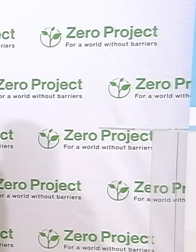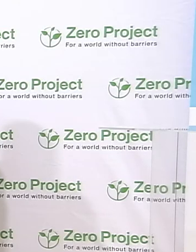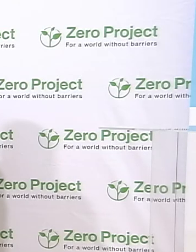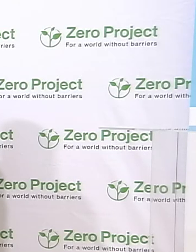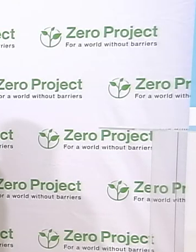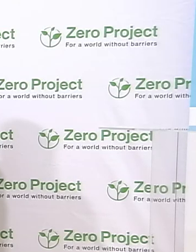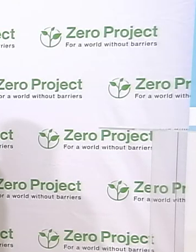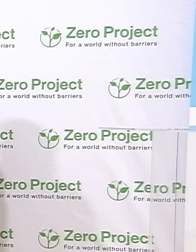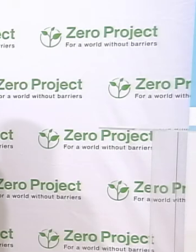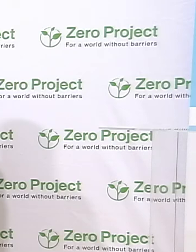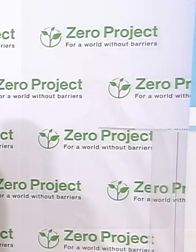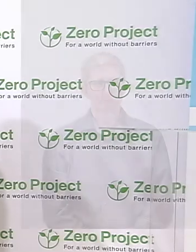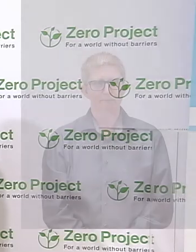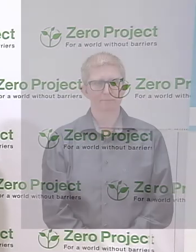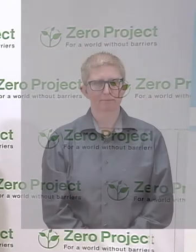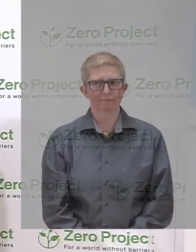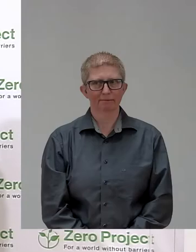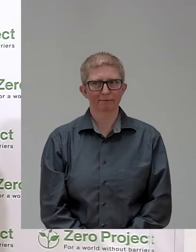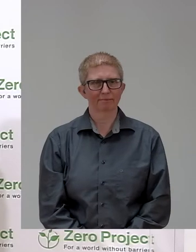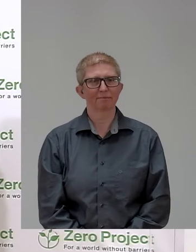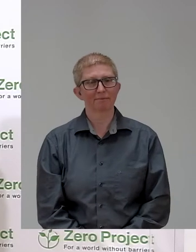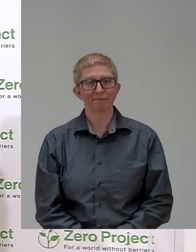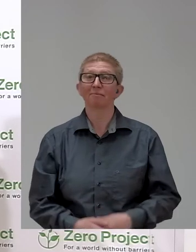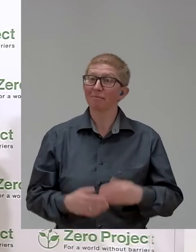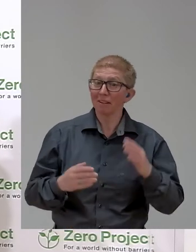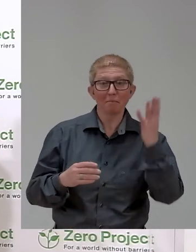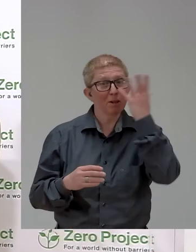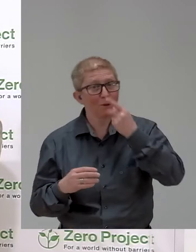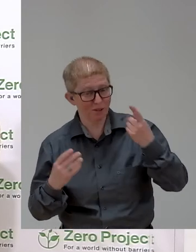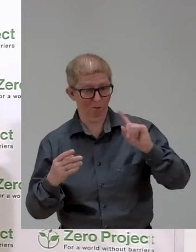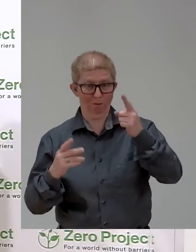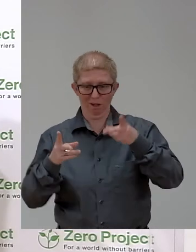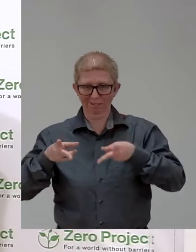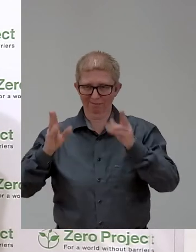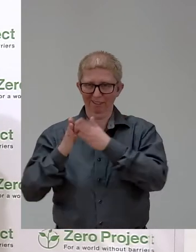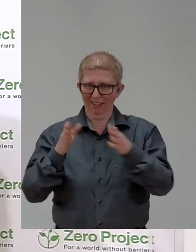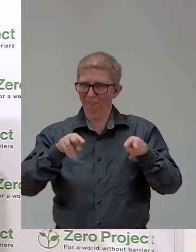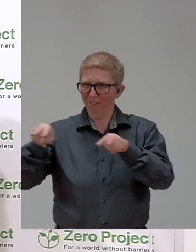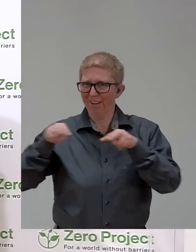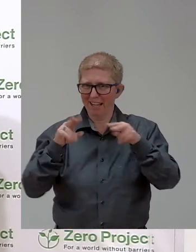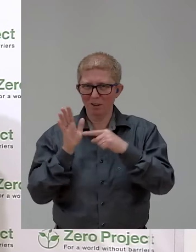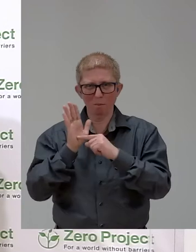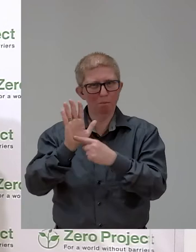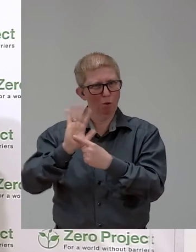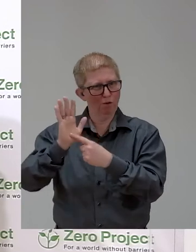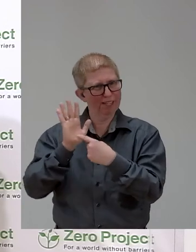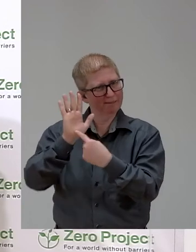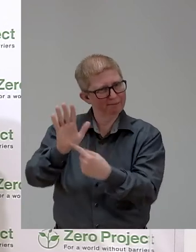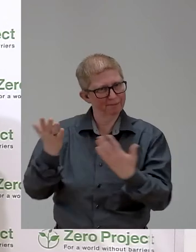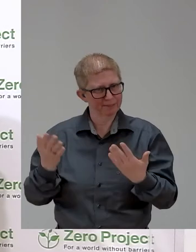Wonderful. This is the first block of our EWD videos. We have a total of 78, and you saw the first seven.